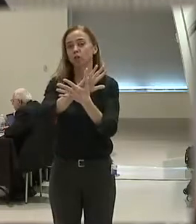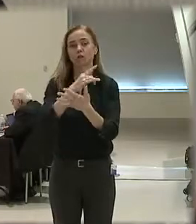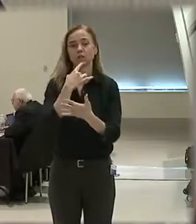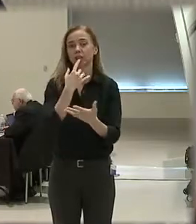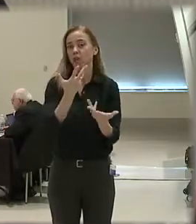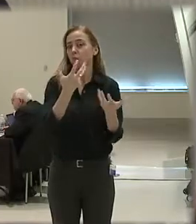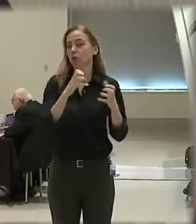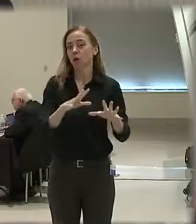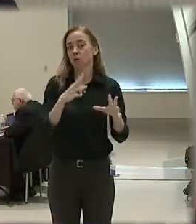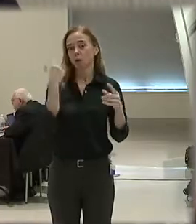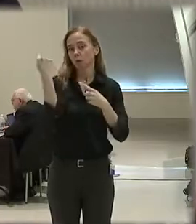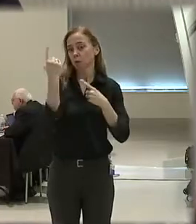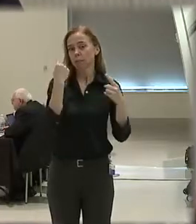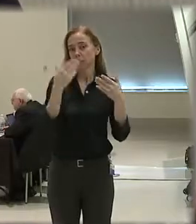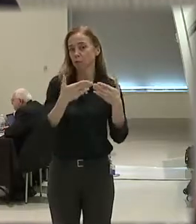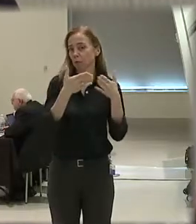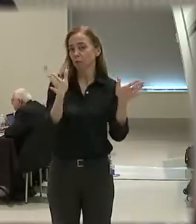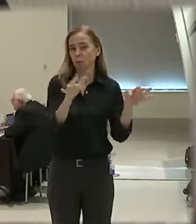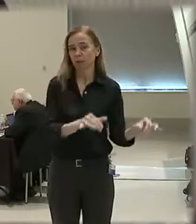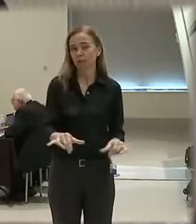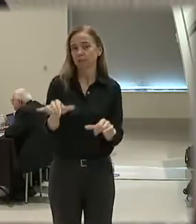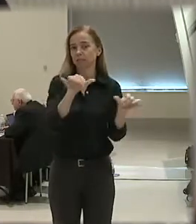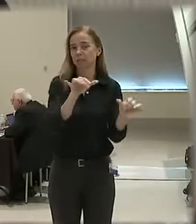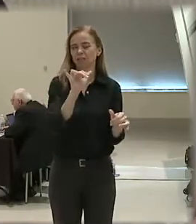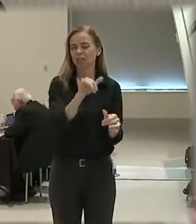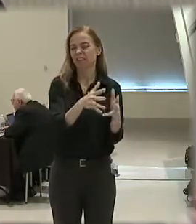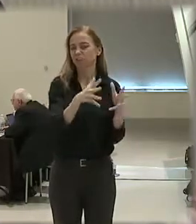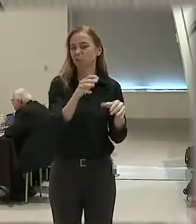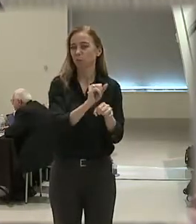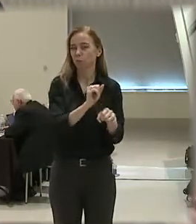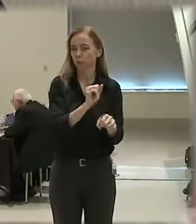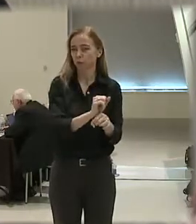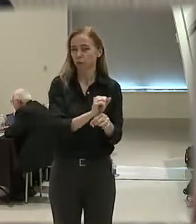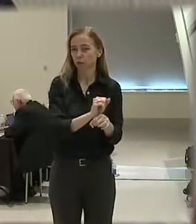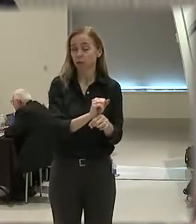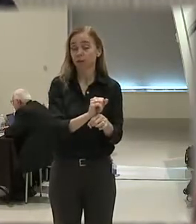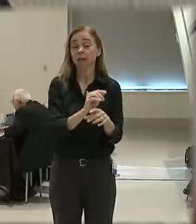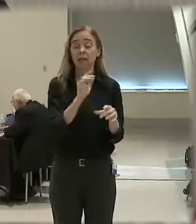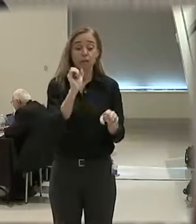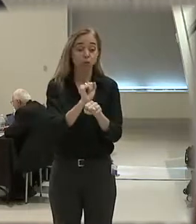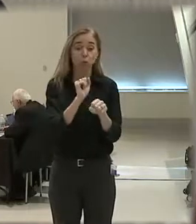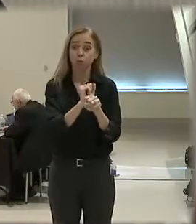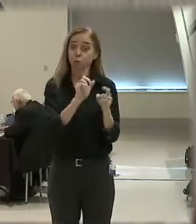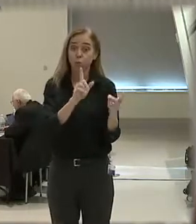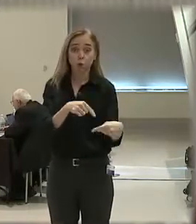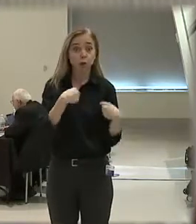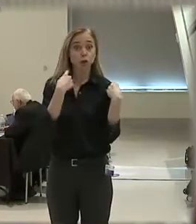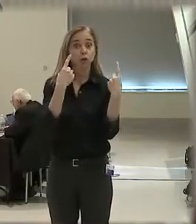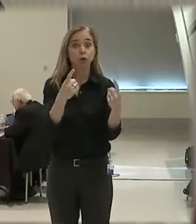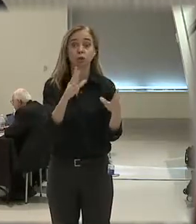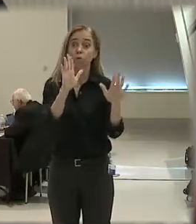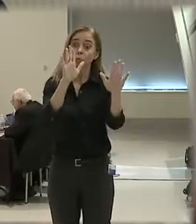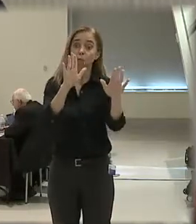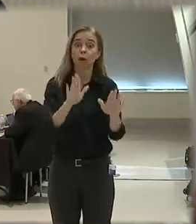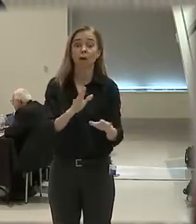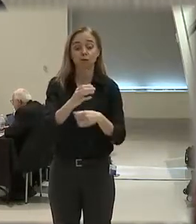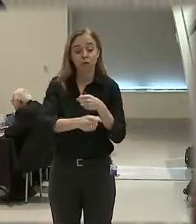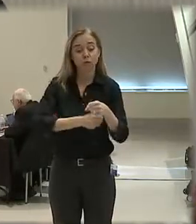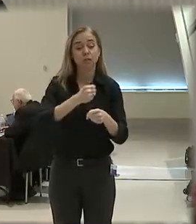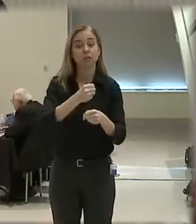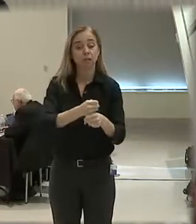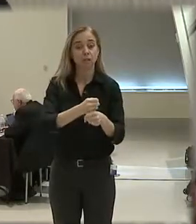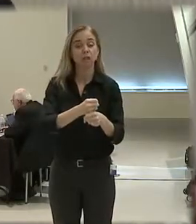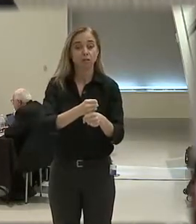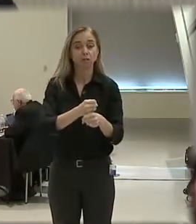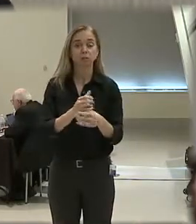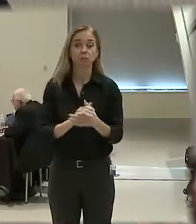standard anymore because it has worked. It has worked well for years, and it is one that